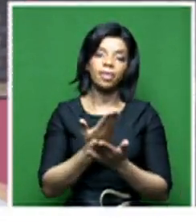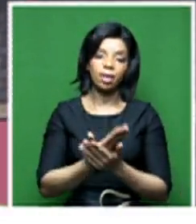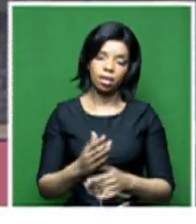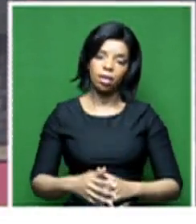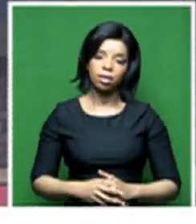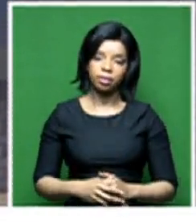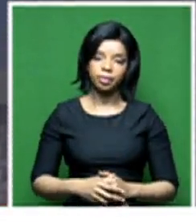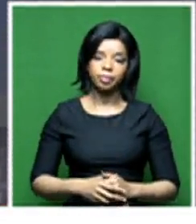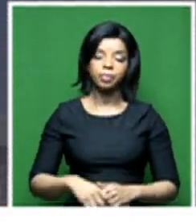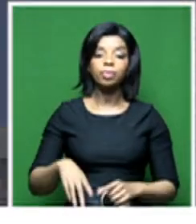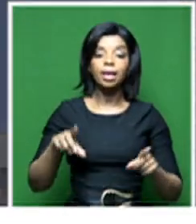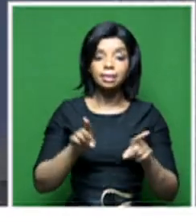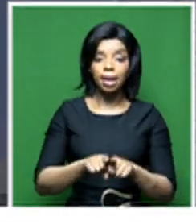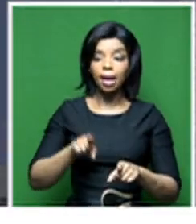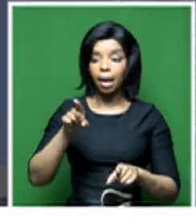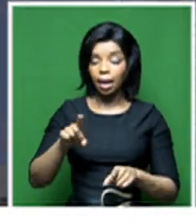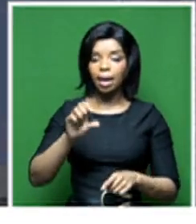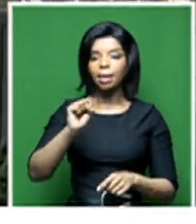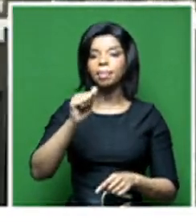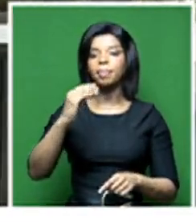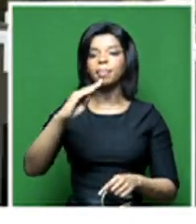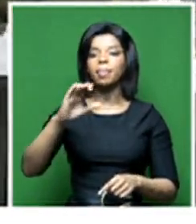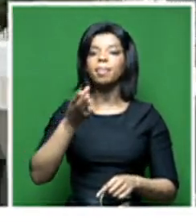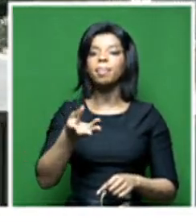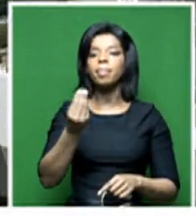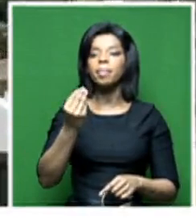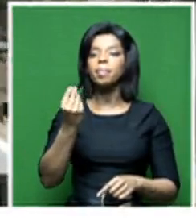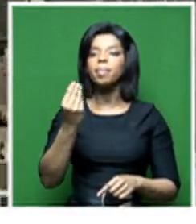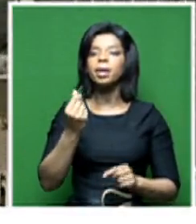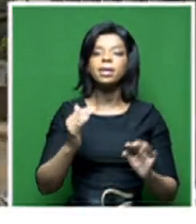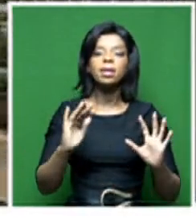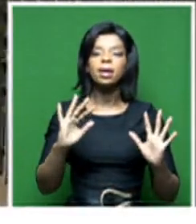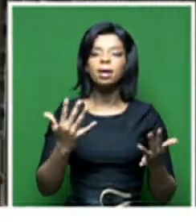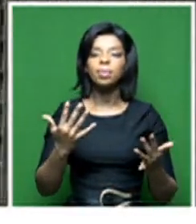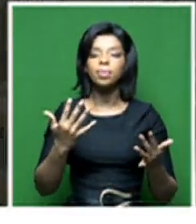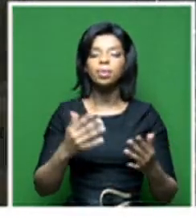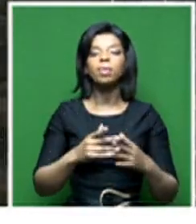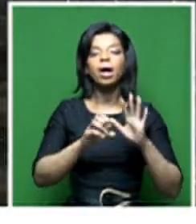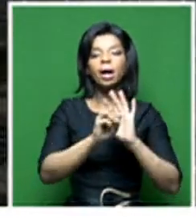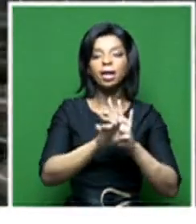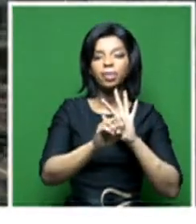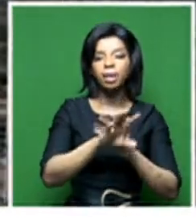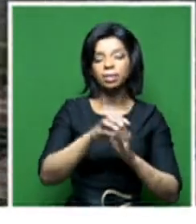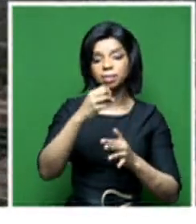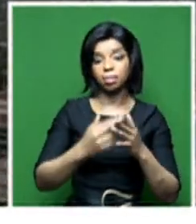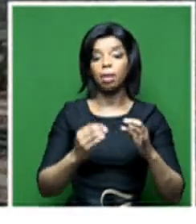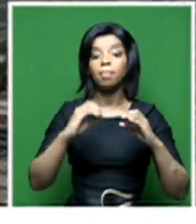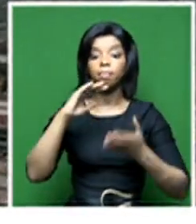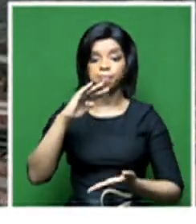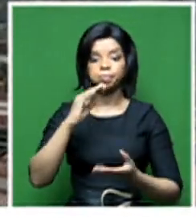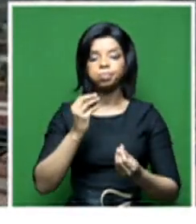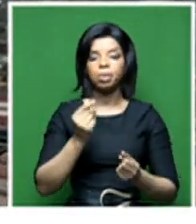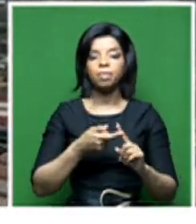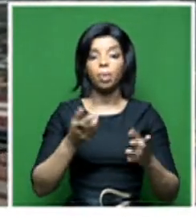broadcaster also gets revenue from its sale of advertising, which is the bulk of its income. But it starts to lose that income because